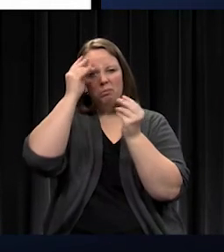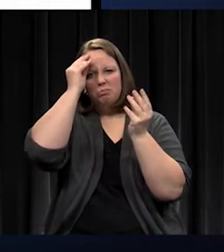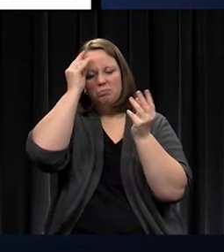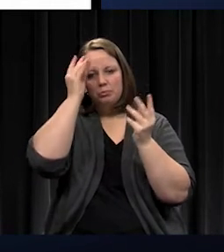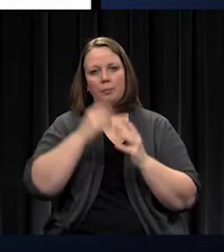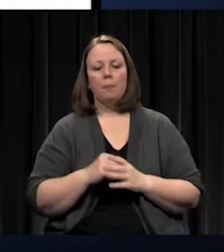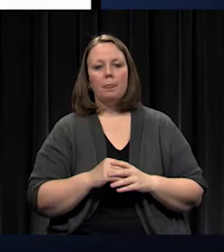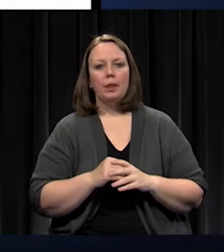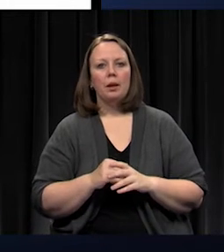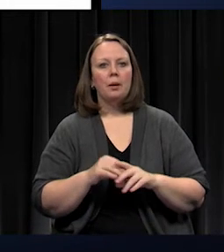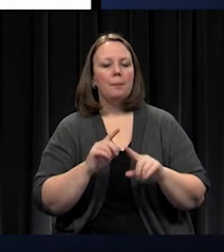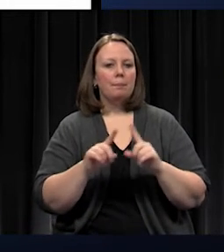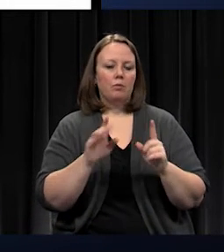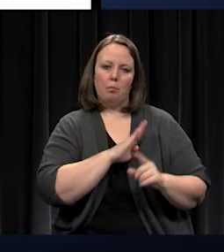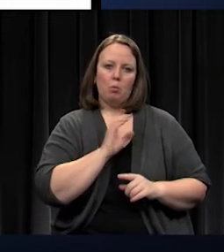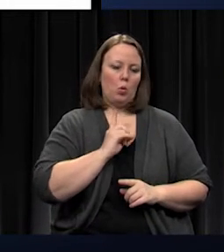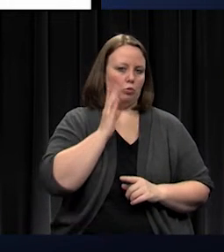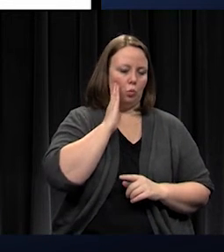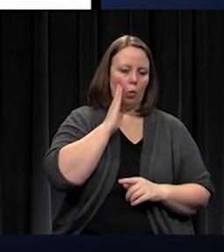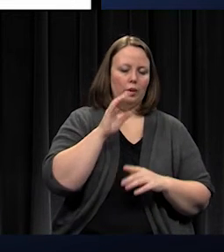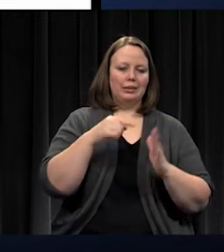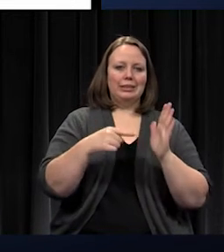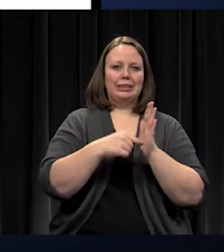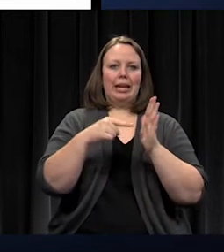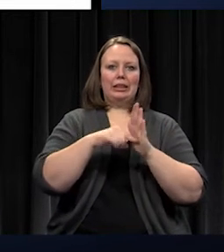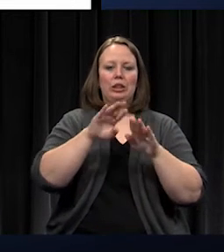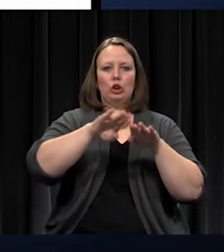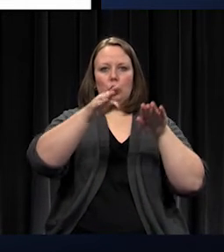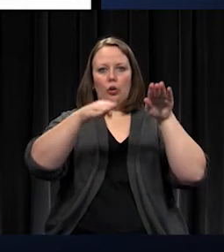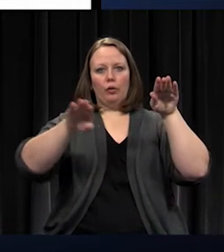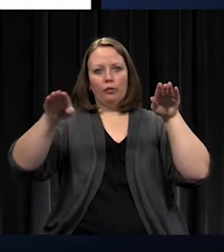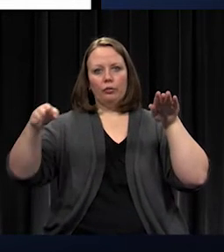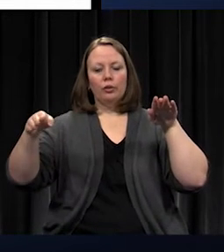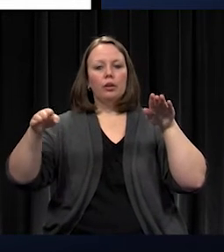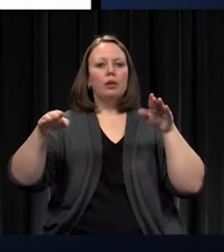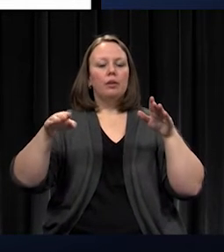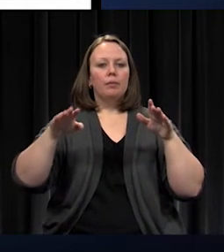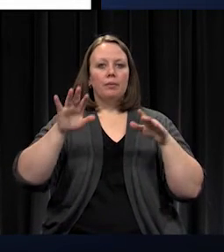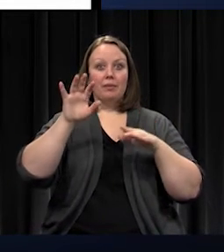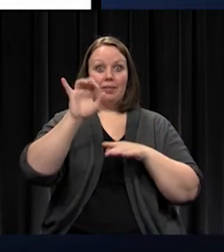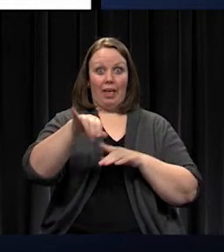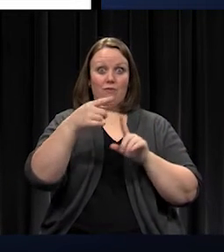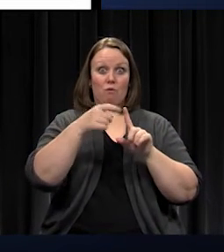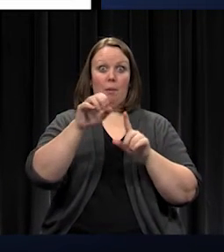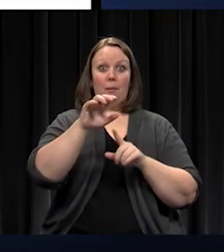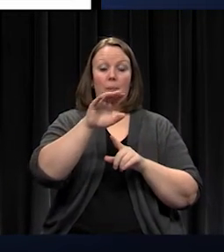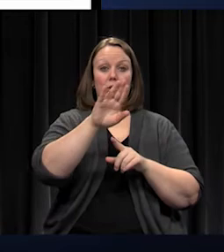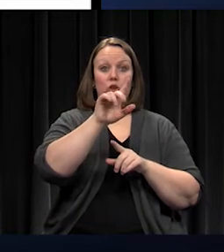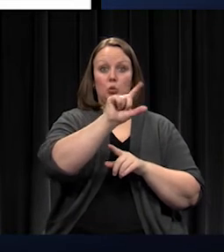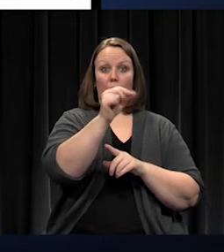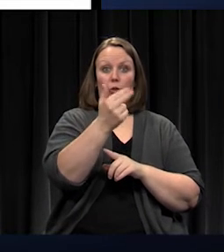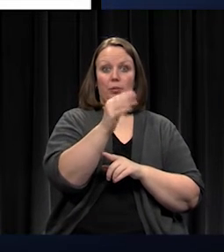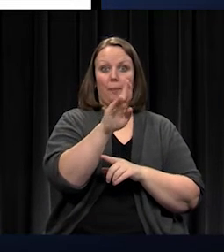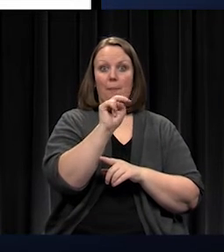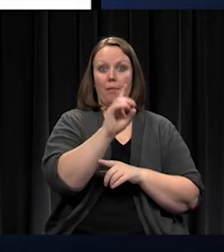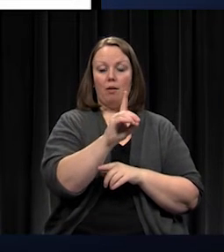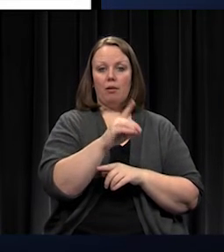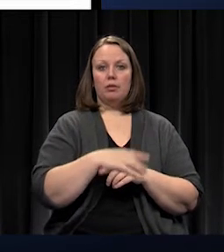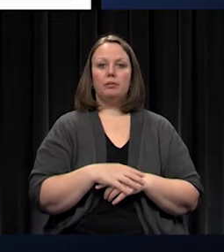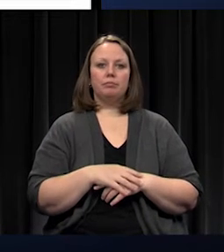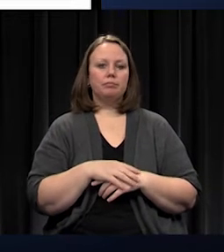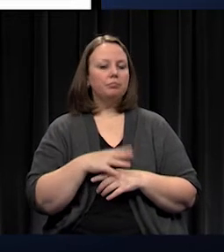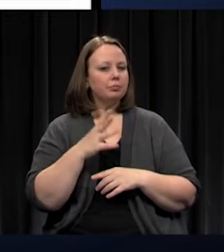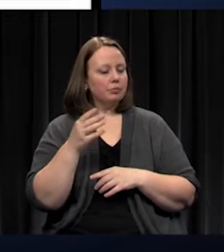the board's very used to this. This was our debt curve projection when we did bond 2013. And as you know, we were able, we